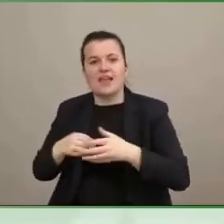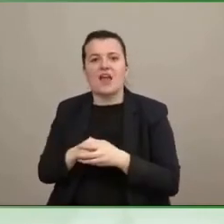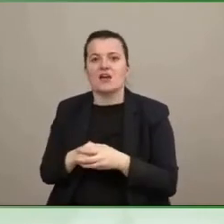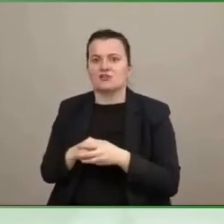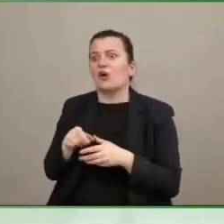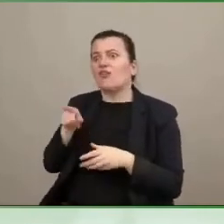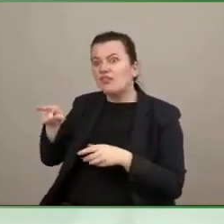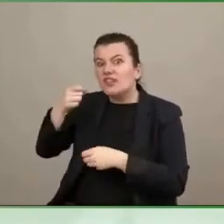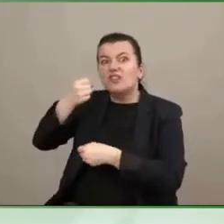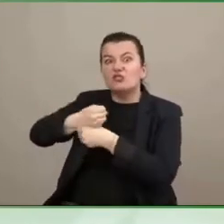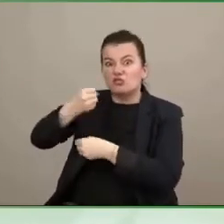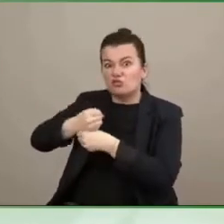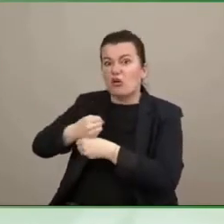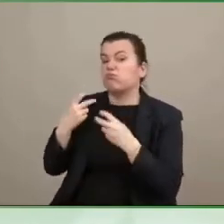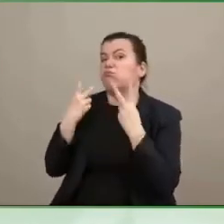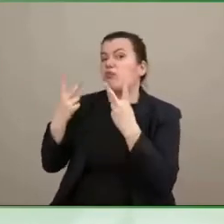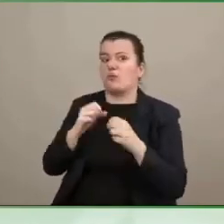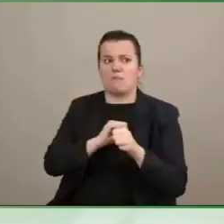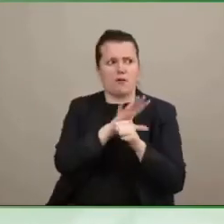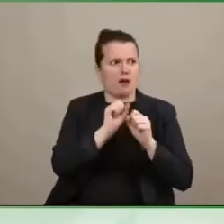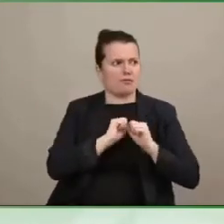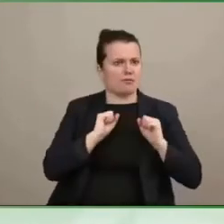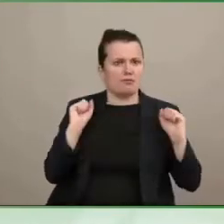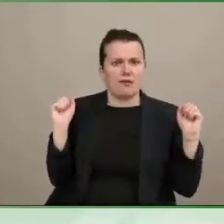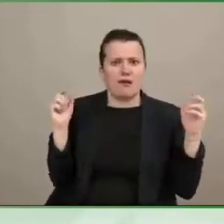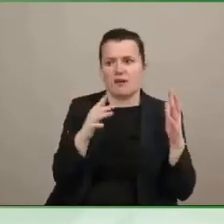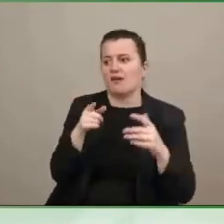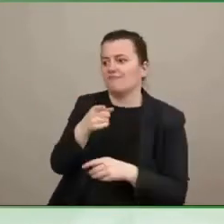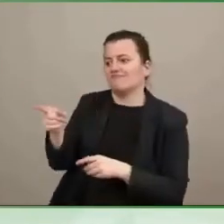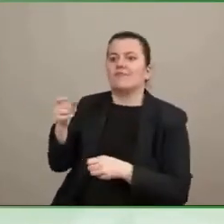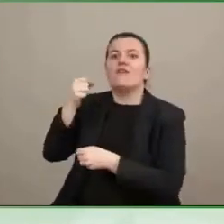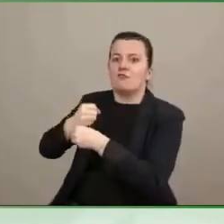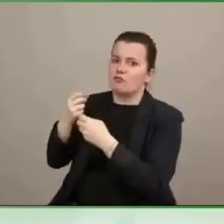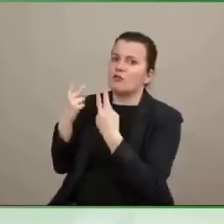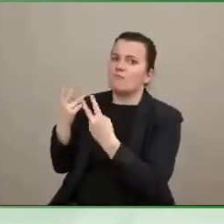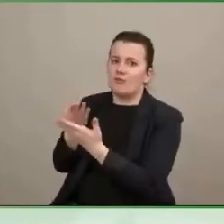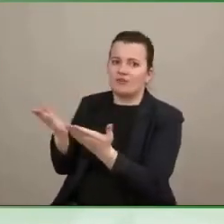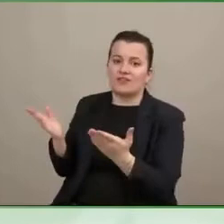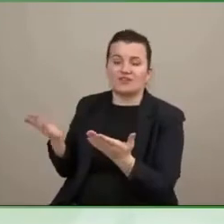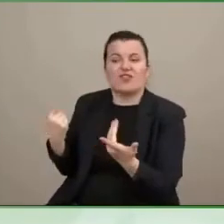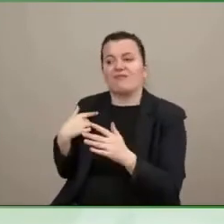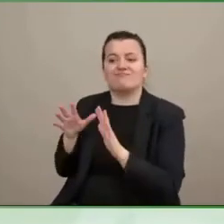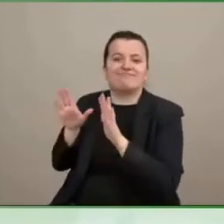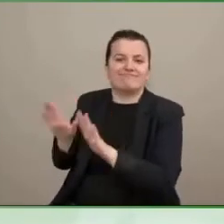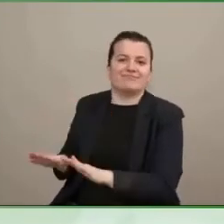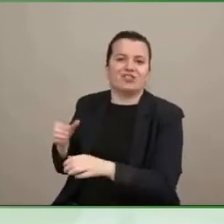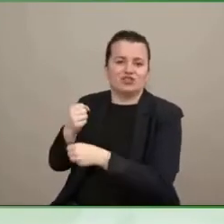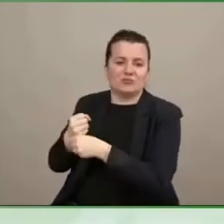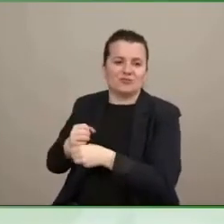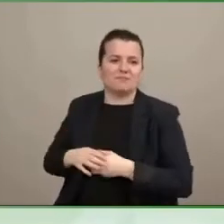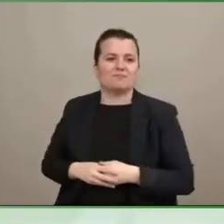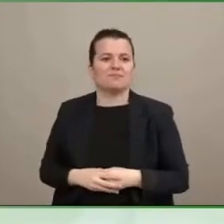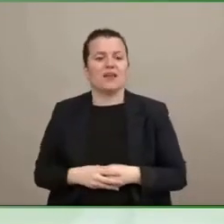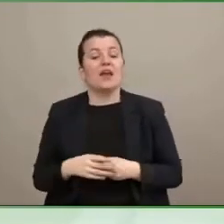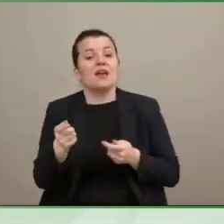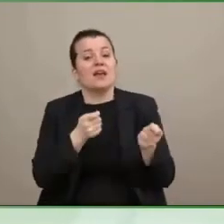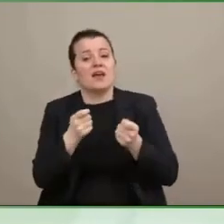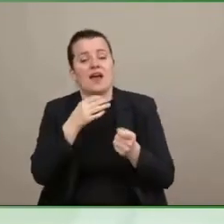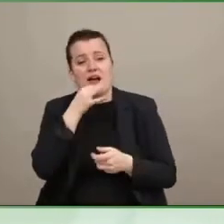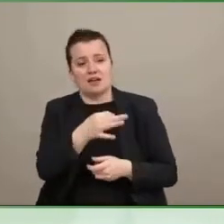Great, thank you. And as an extension of that, there's one thing which